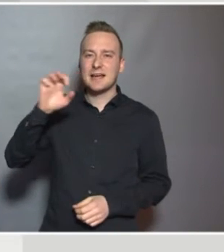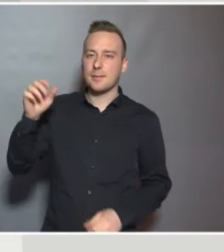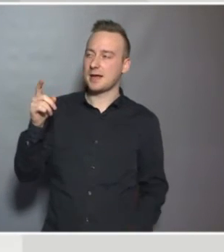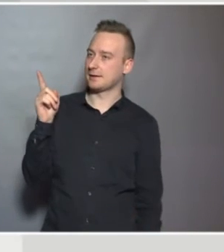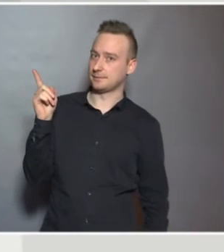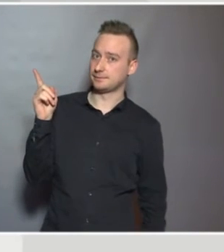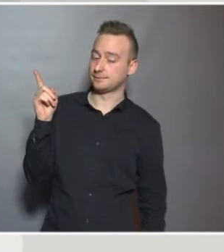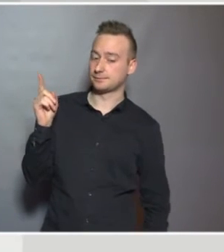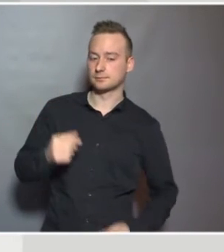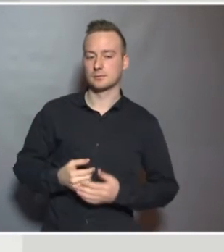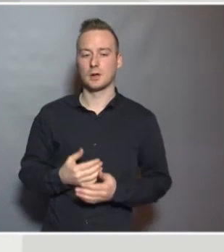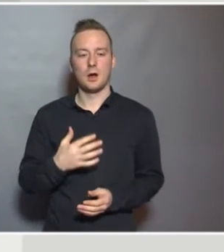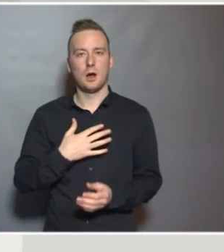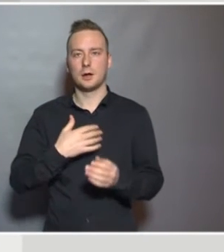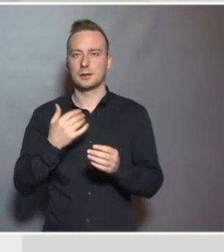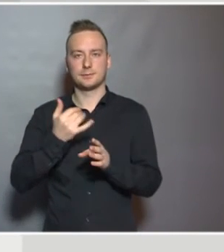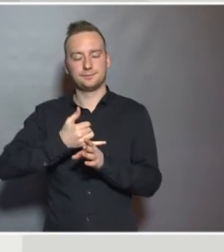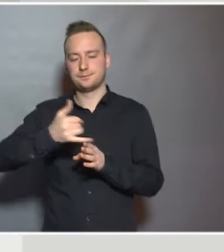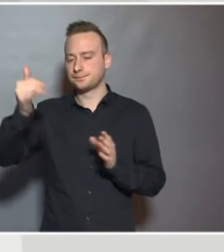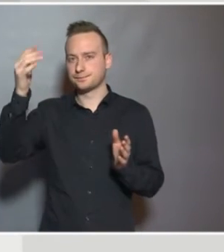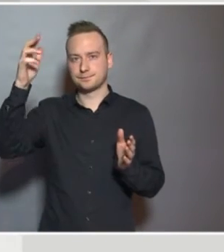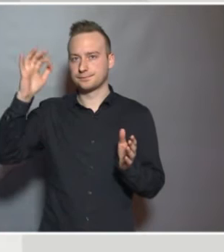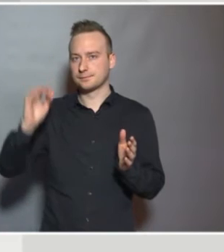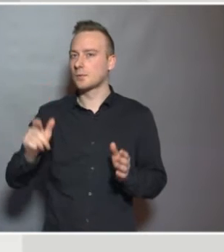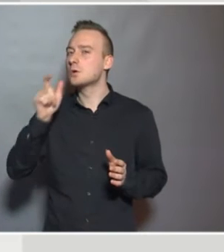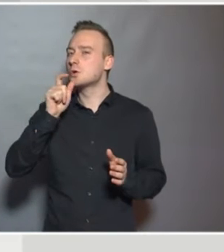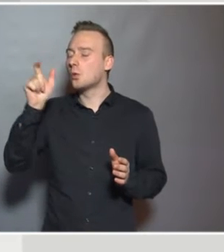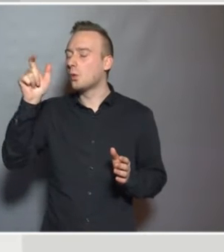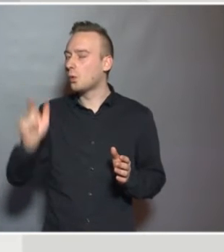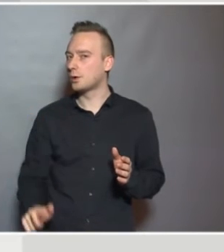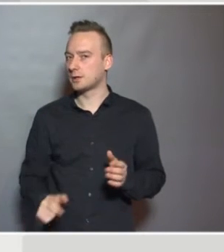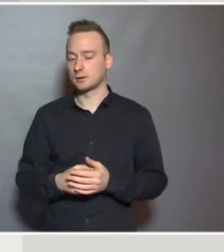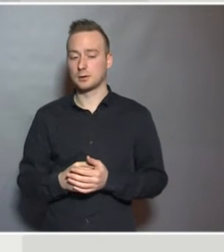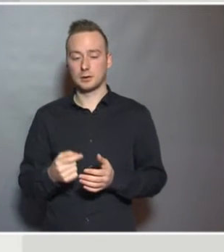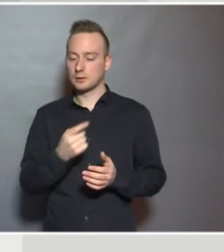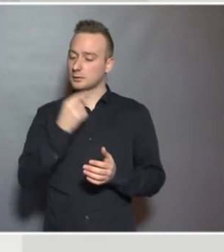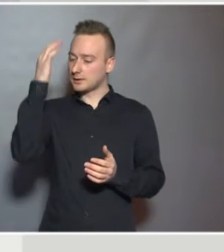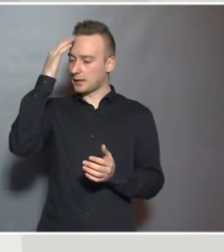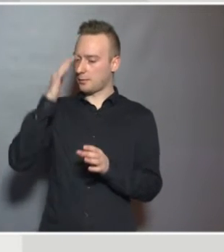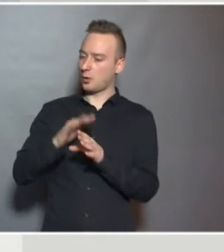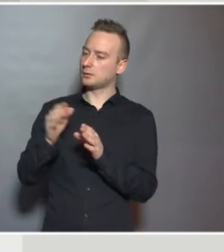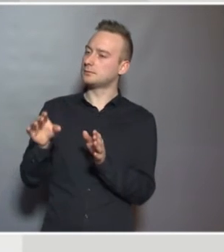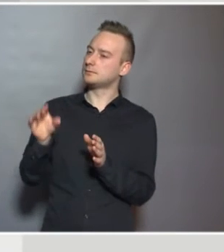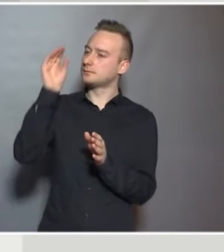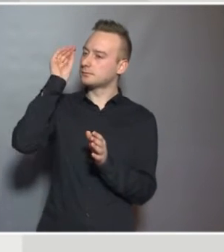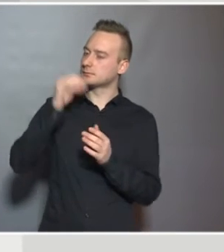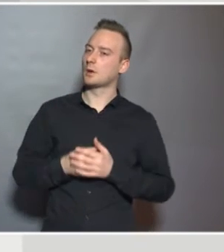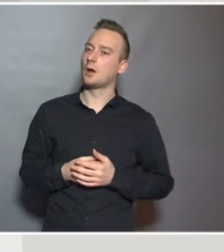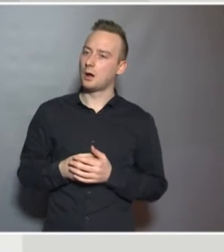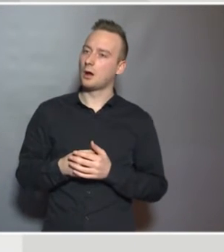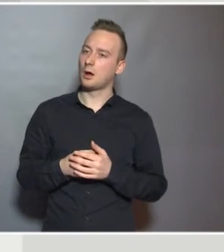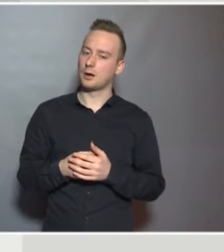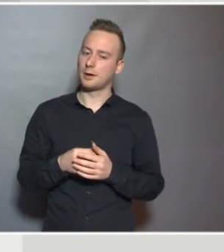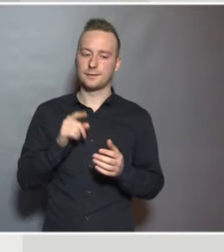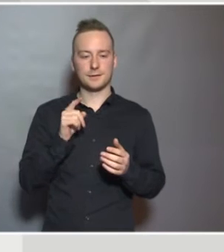There are a number of words which we can think of as showing this change